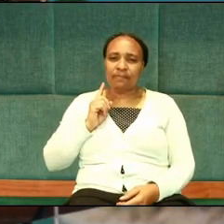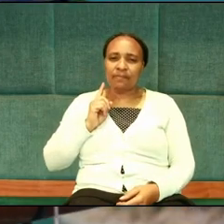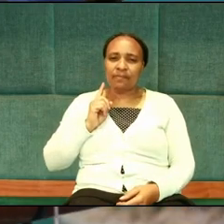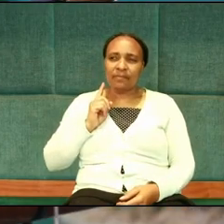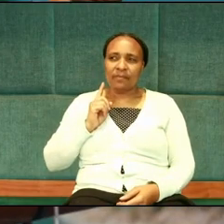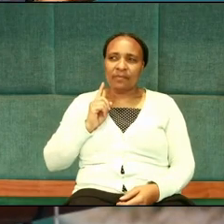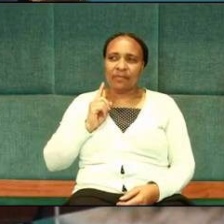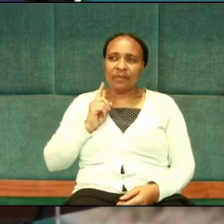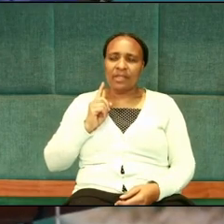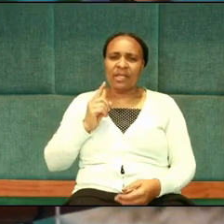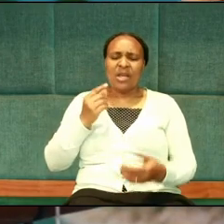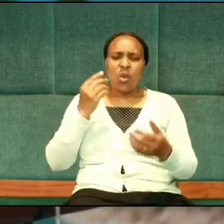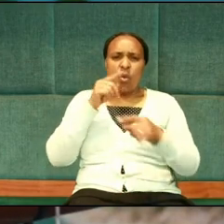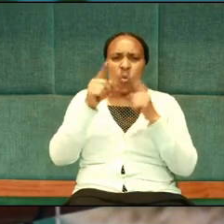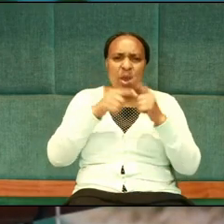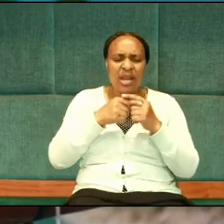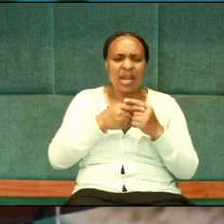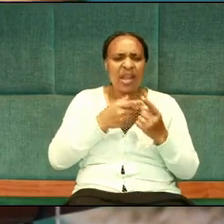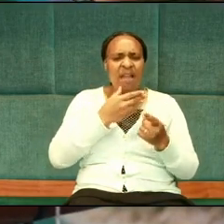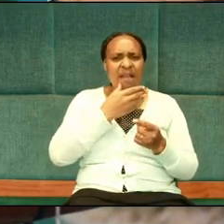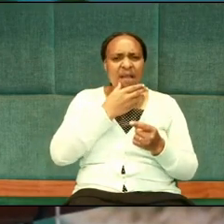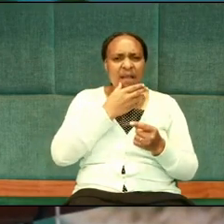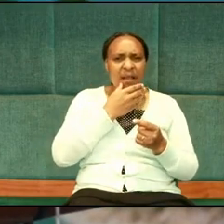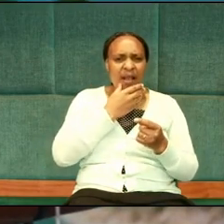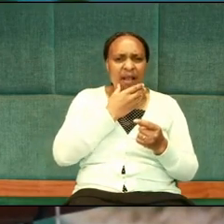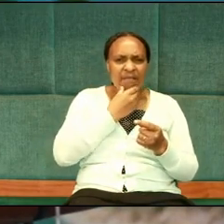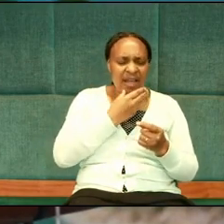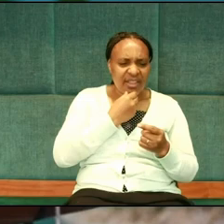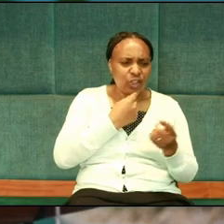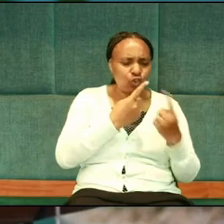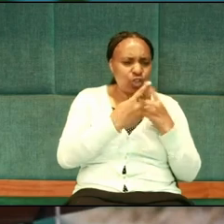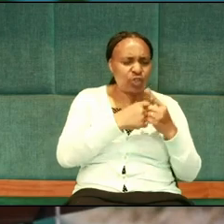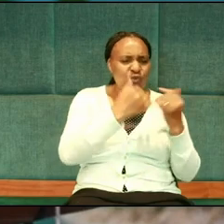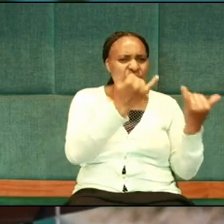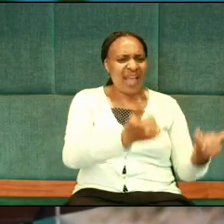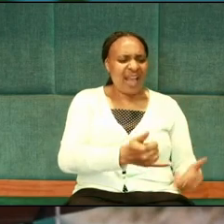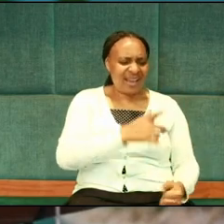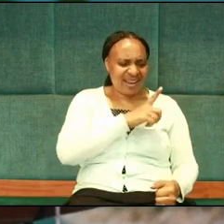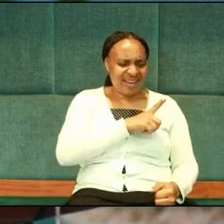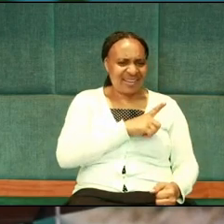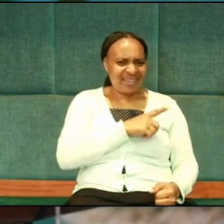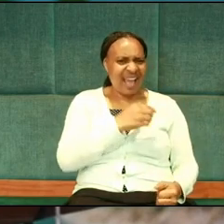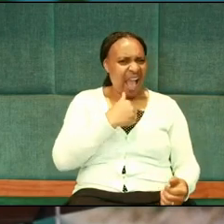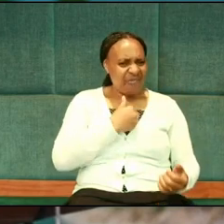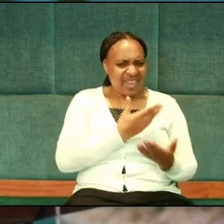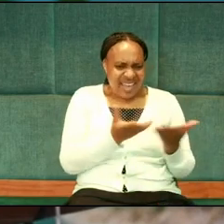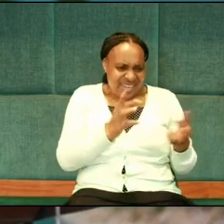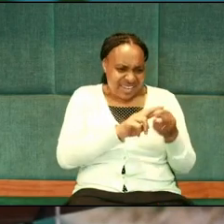But the father he's talking to a young lady doesn't mean they have anything in common. Please.